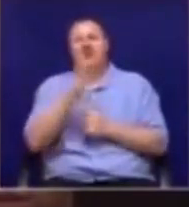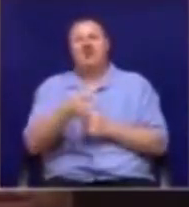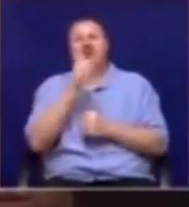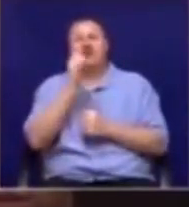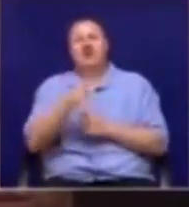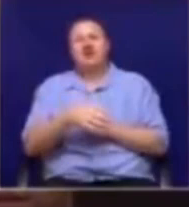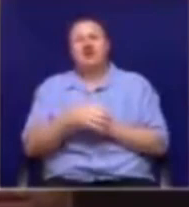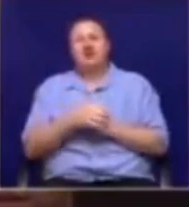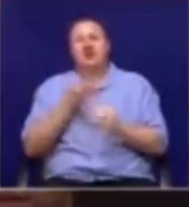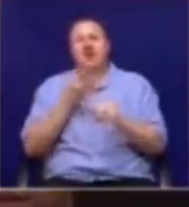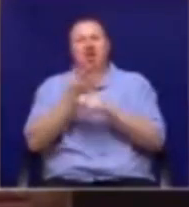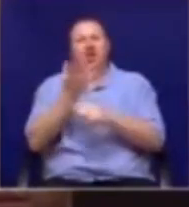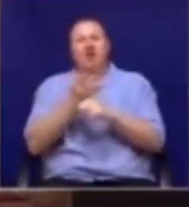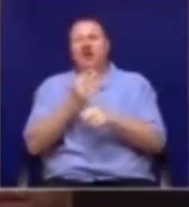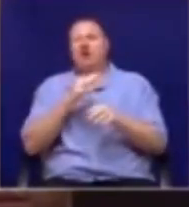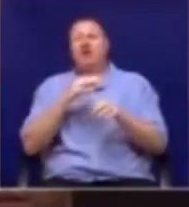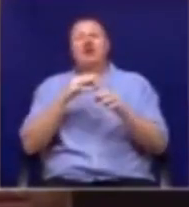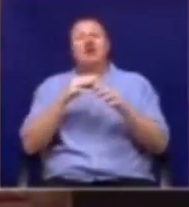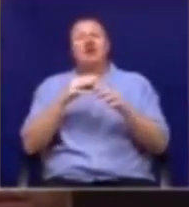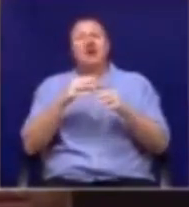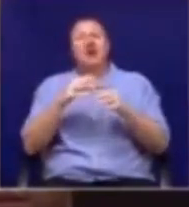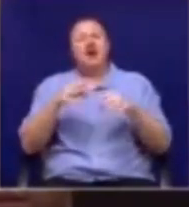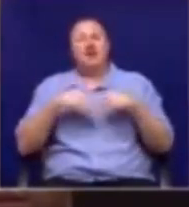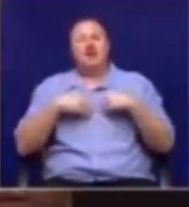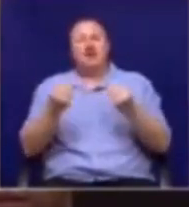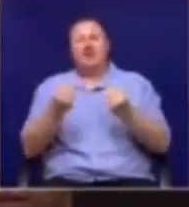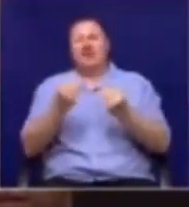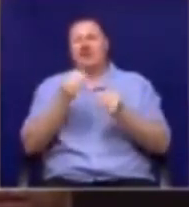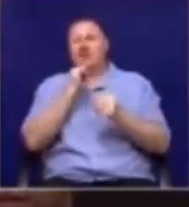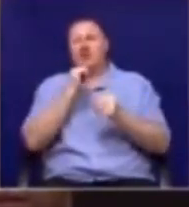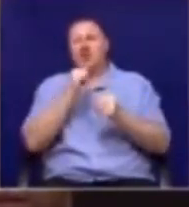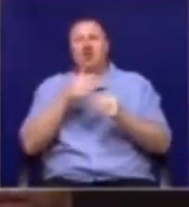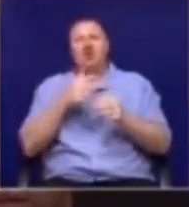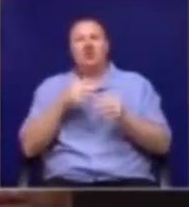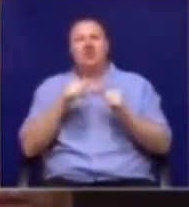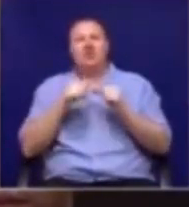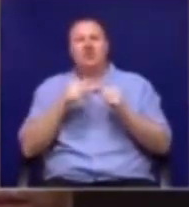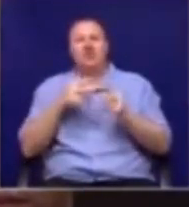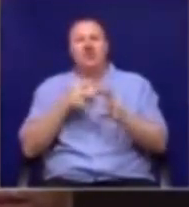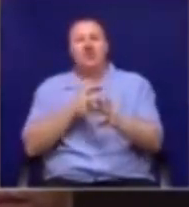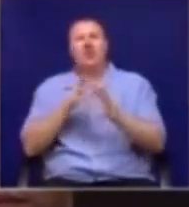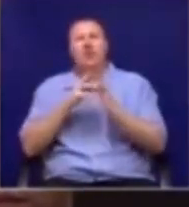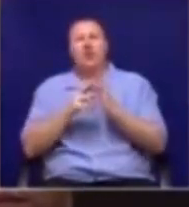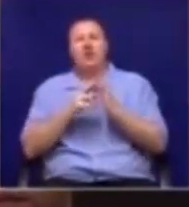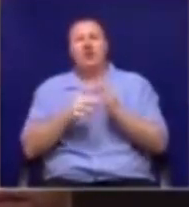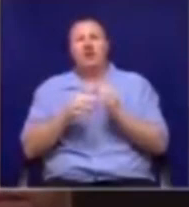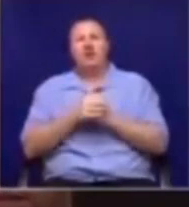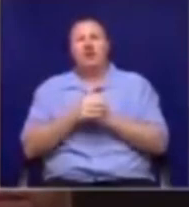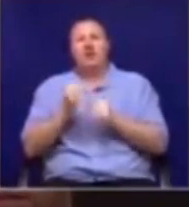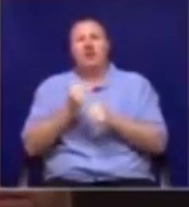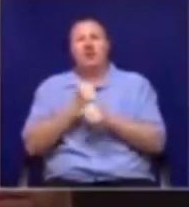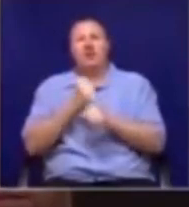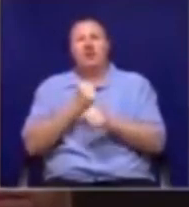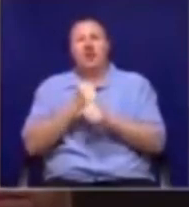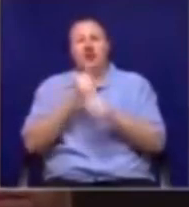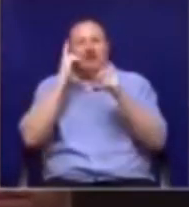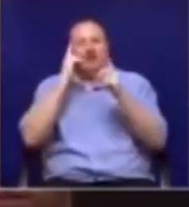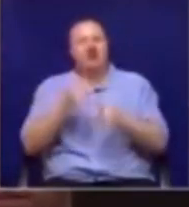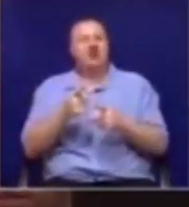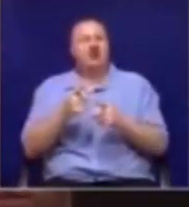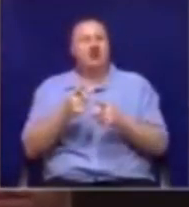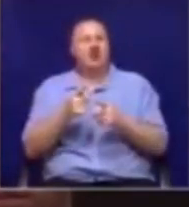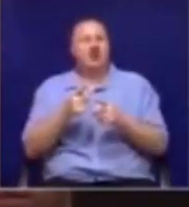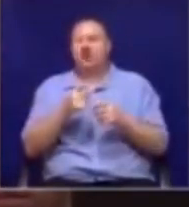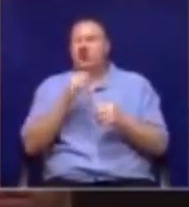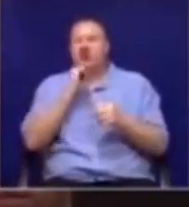throw insults, or accept things that is not consistent with the rules of the house. I'll make a ruling, I'll ask anyone to leave without any